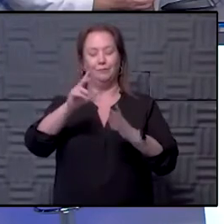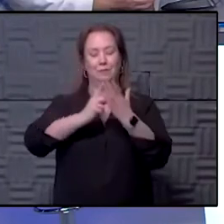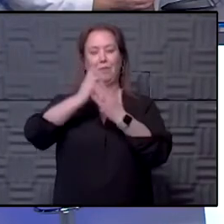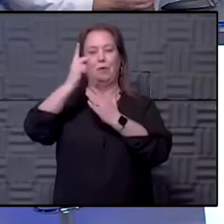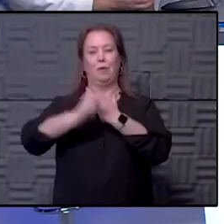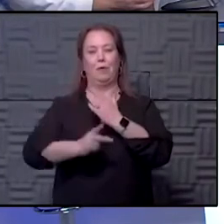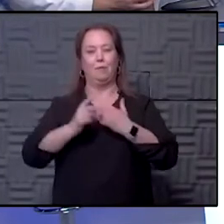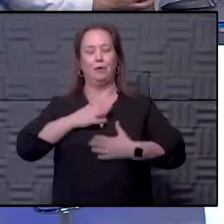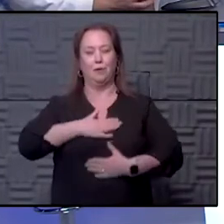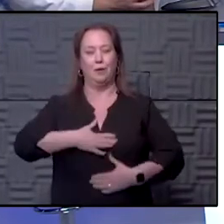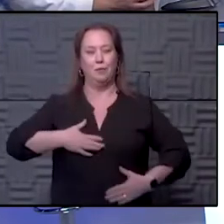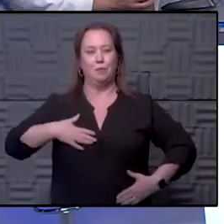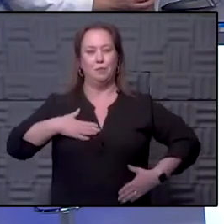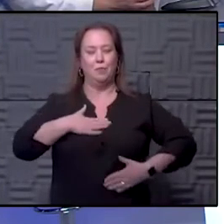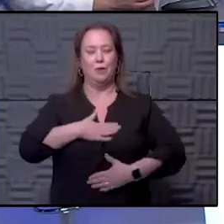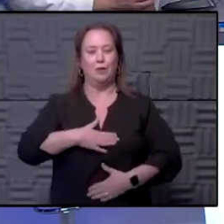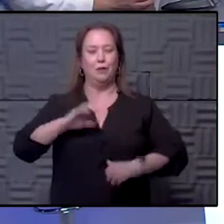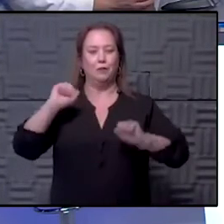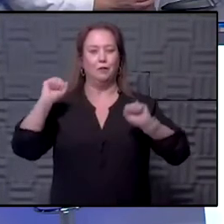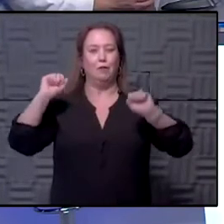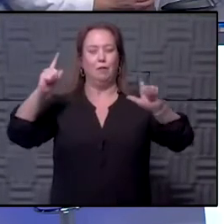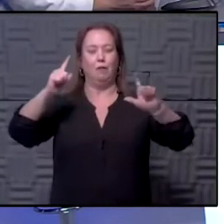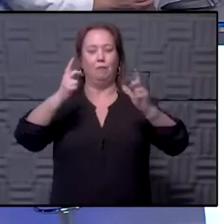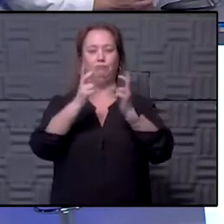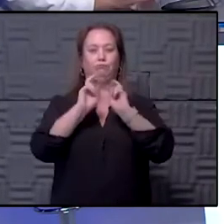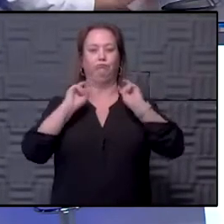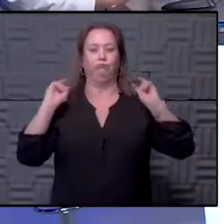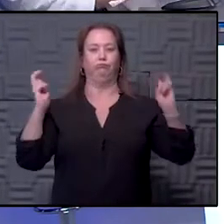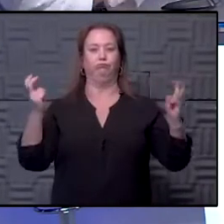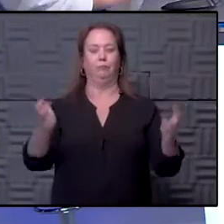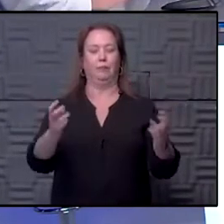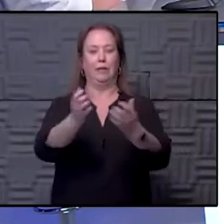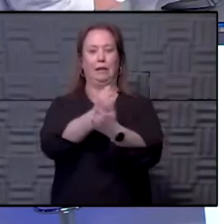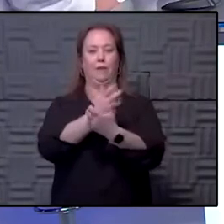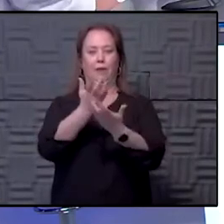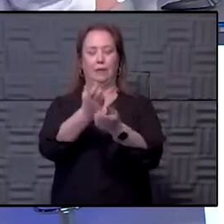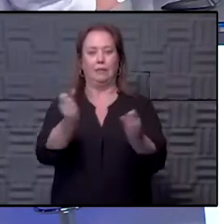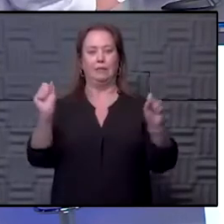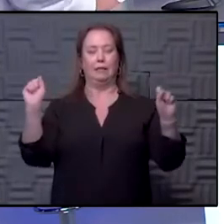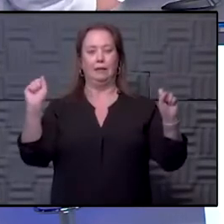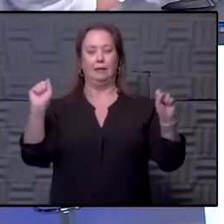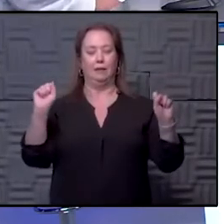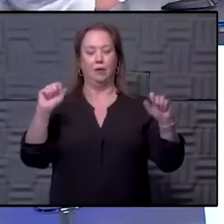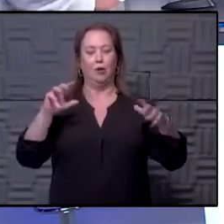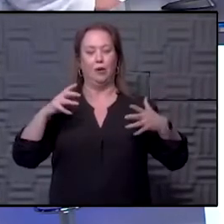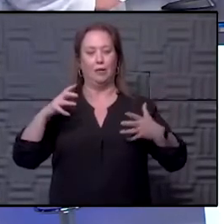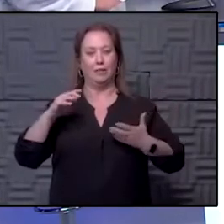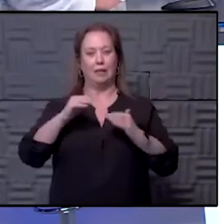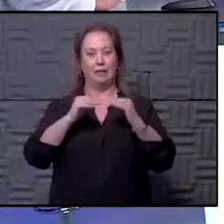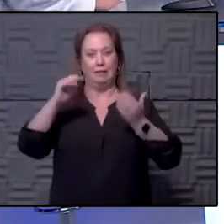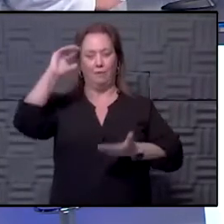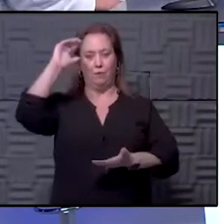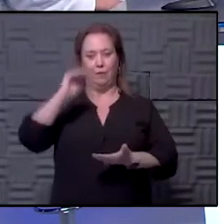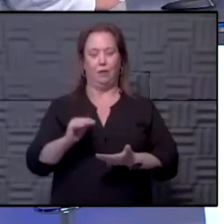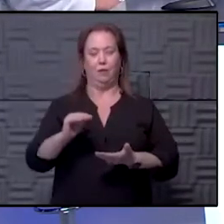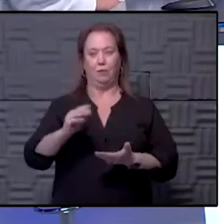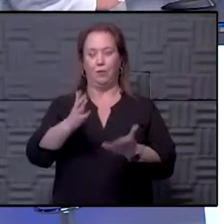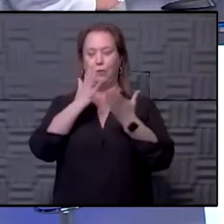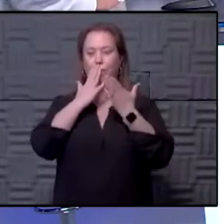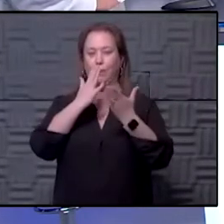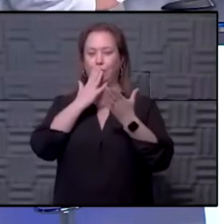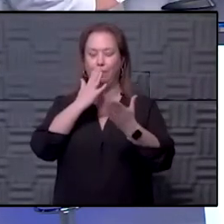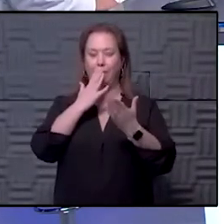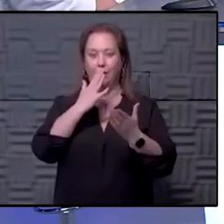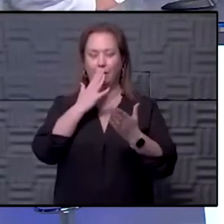appreciates all that the panels, panelists do to keep them safe. said her anxiety level went down a lot. So a big thank